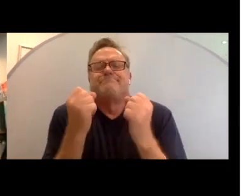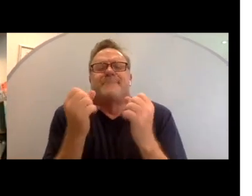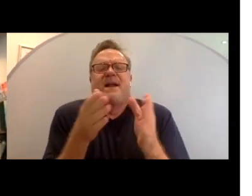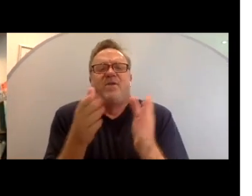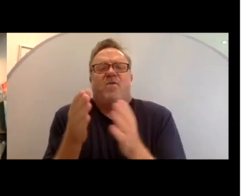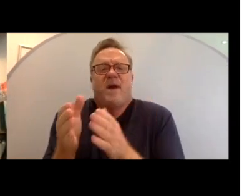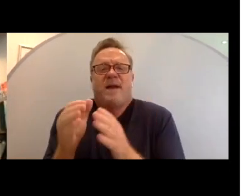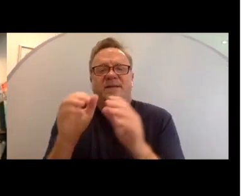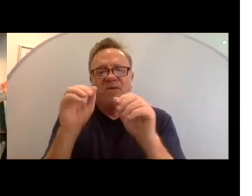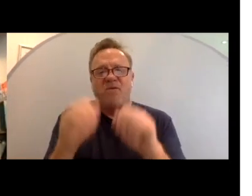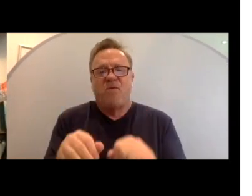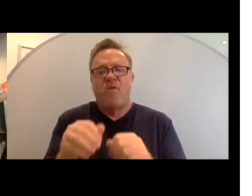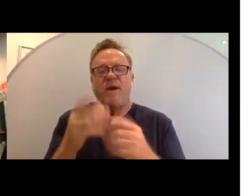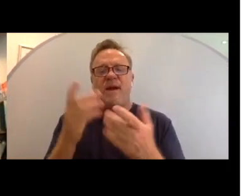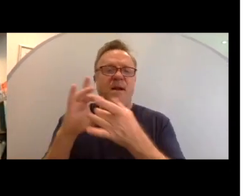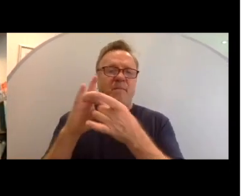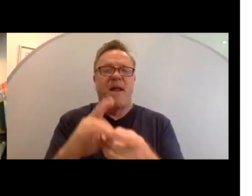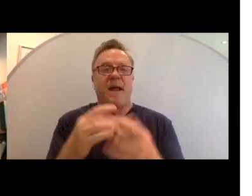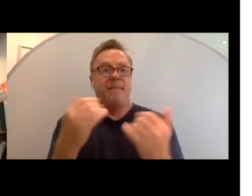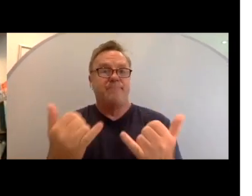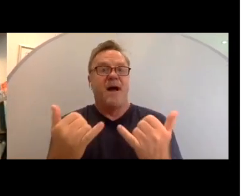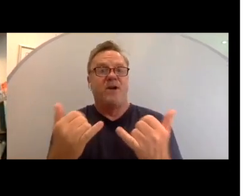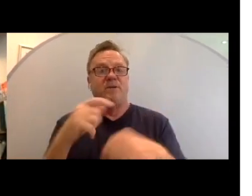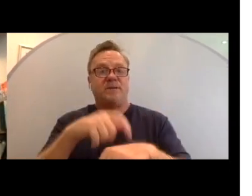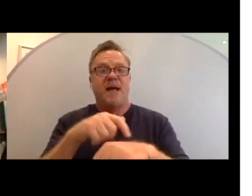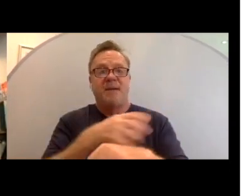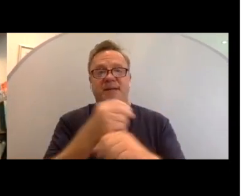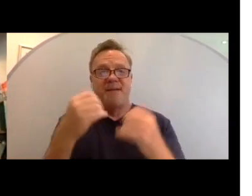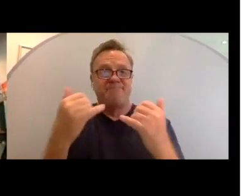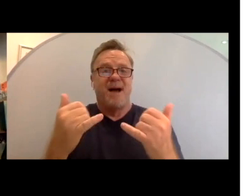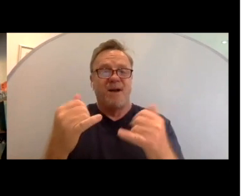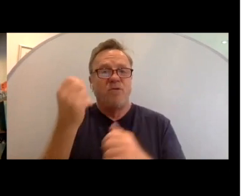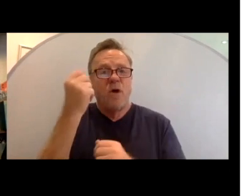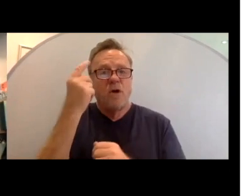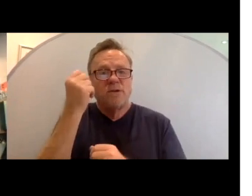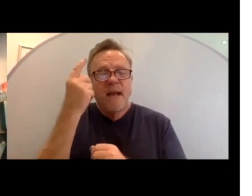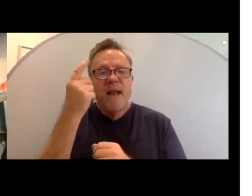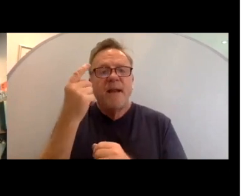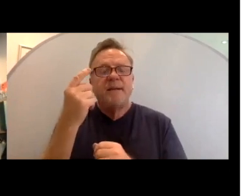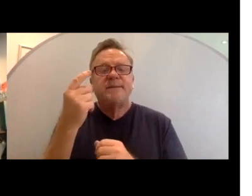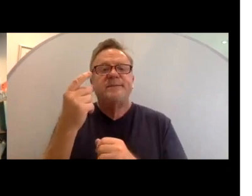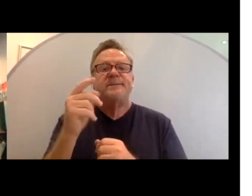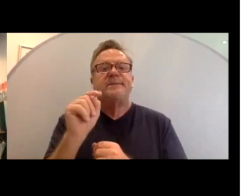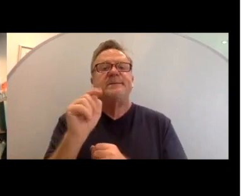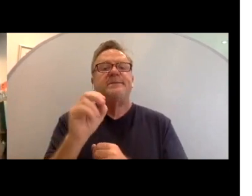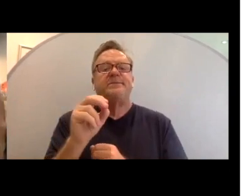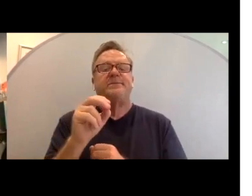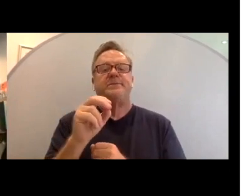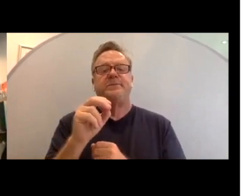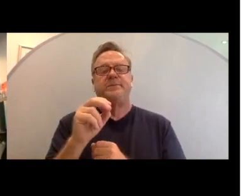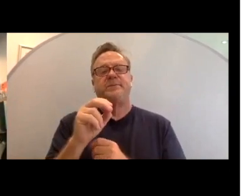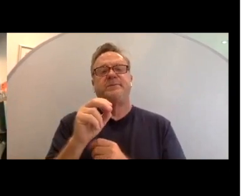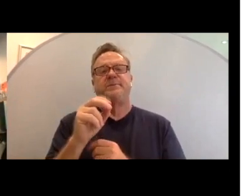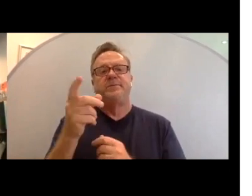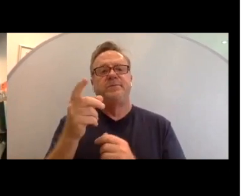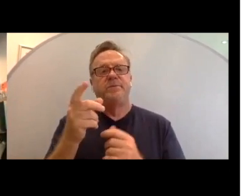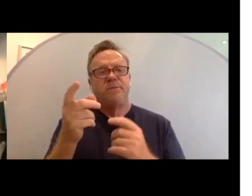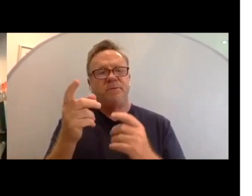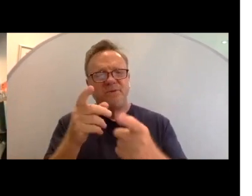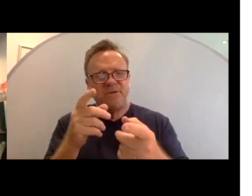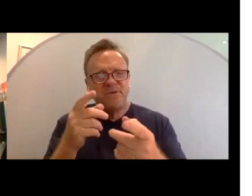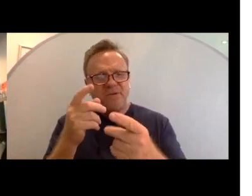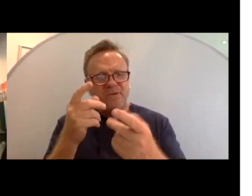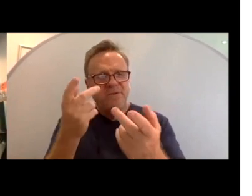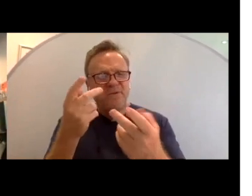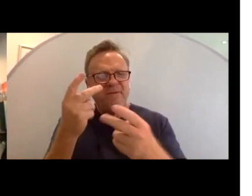apply modernity to it, and modern understandings in order to reconcile this.